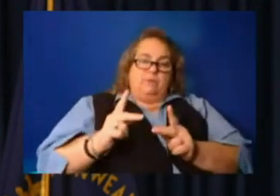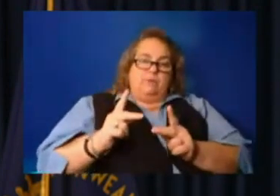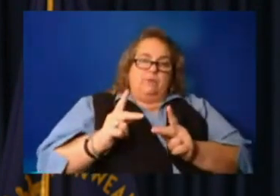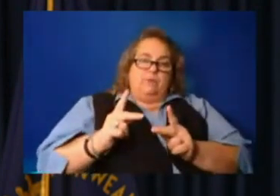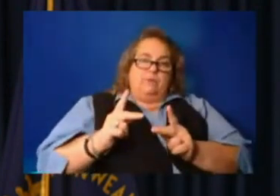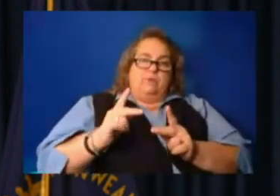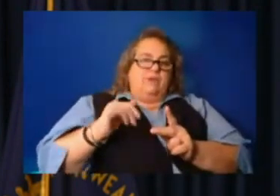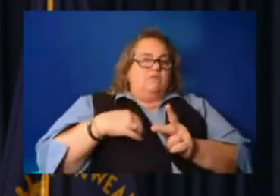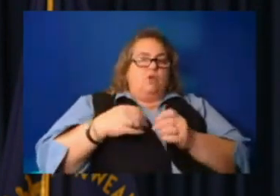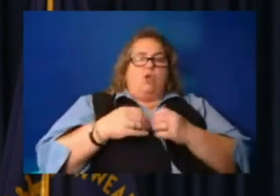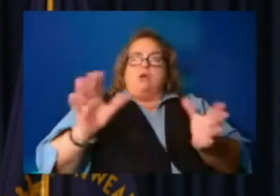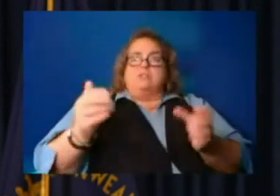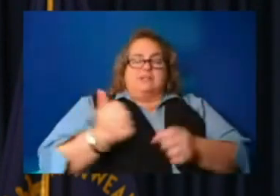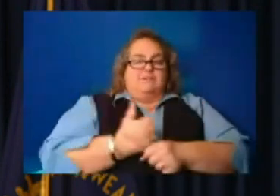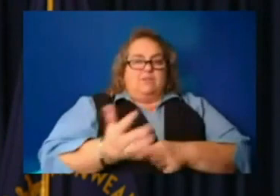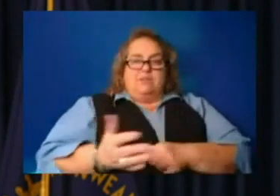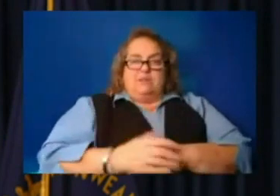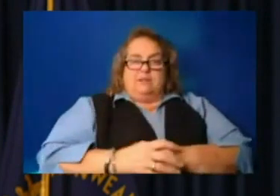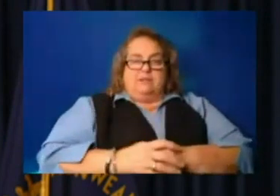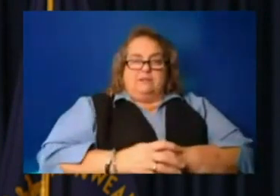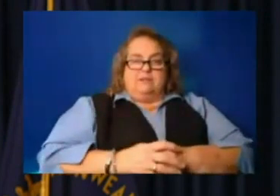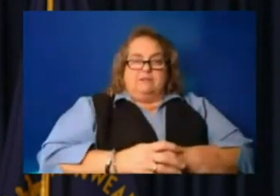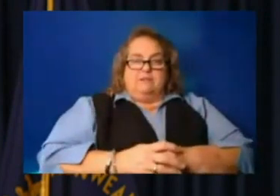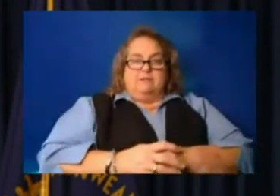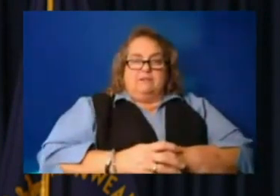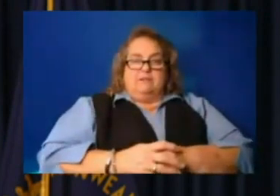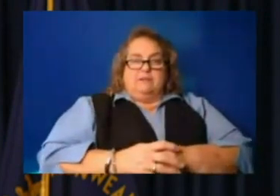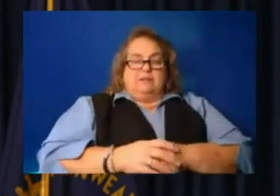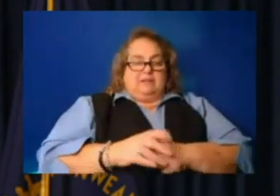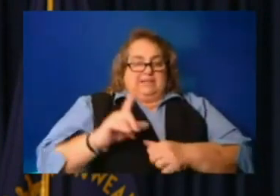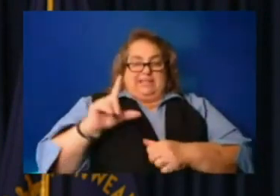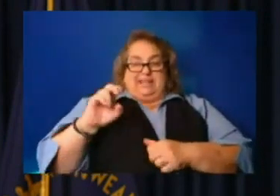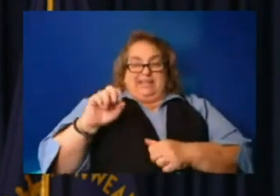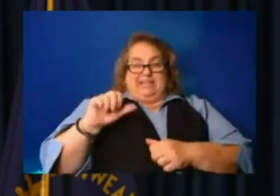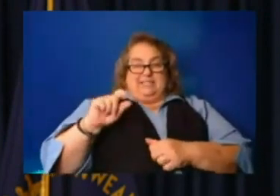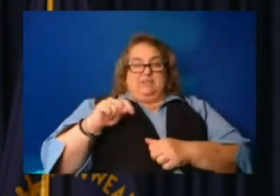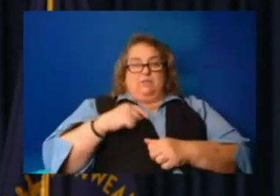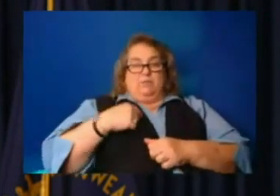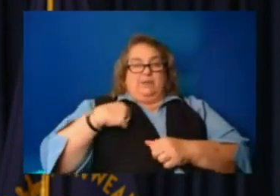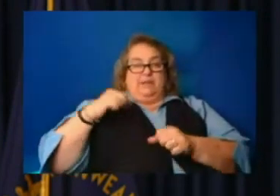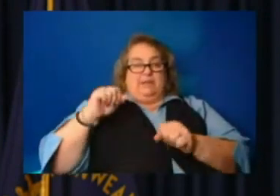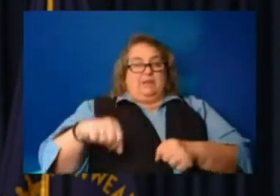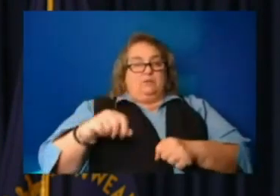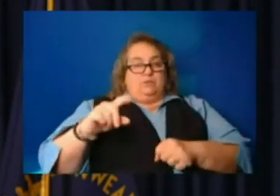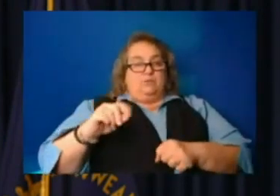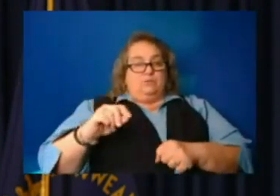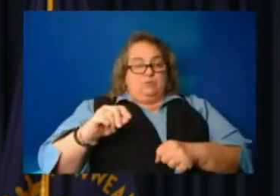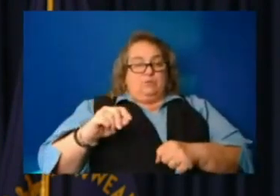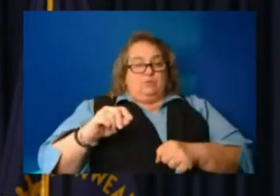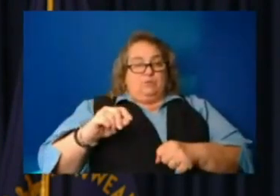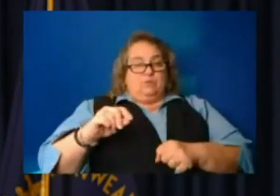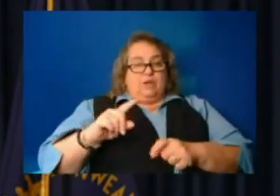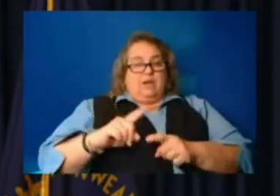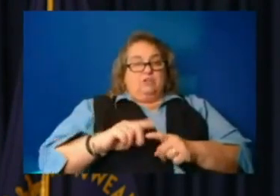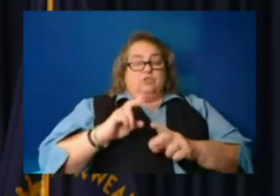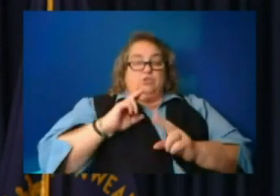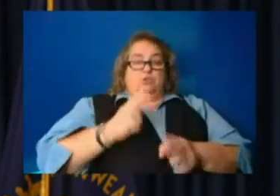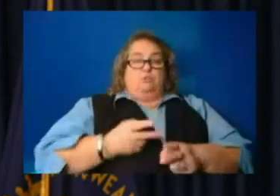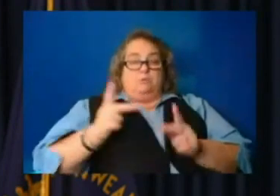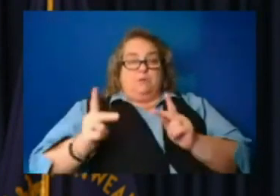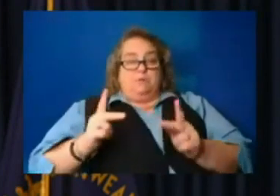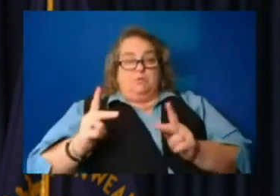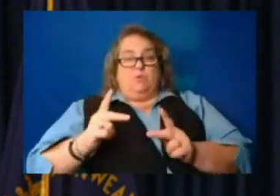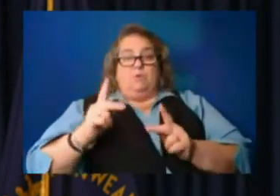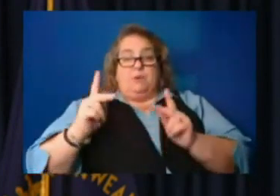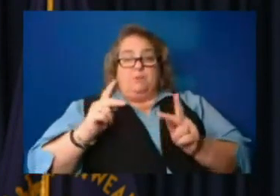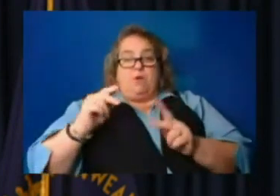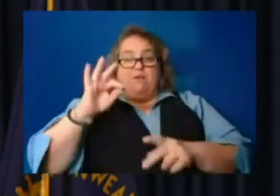all. And I think the least we can do as human beings, as people of faith